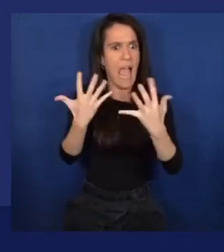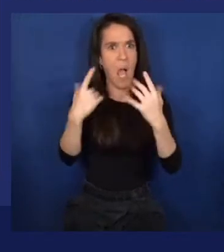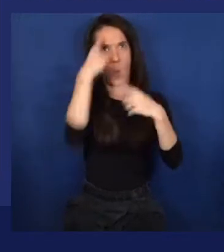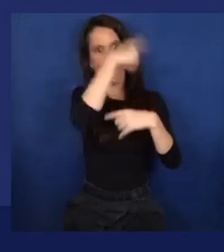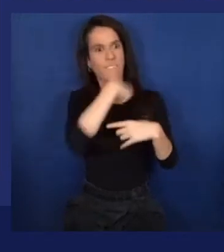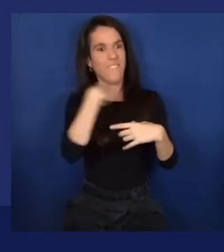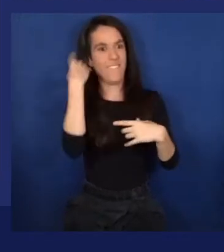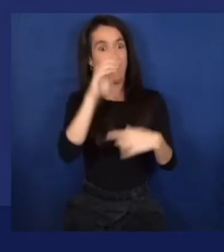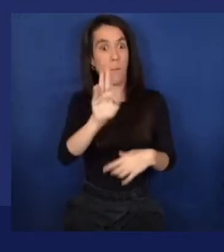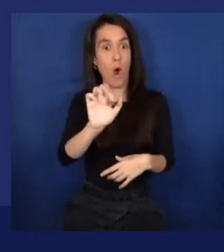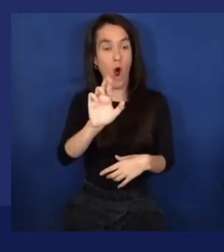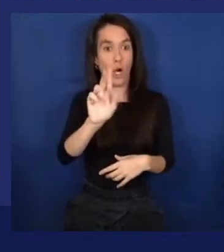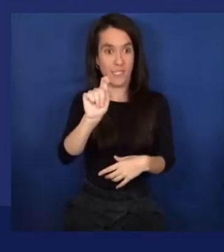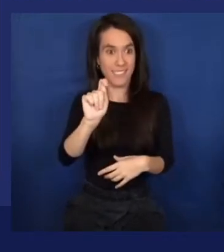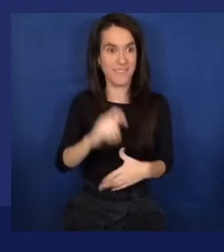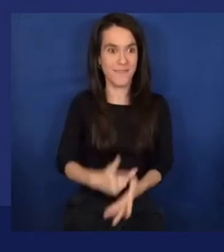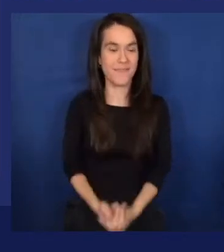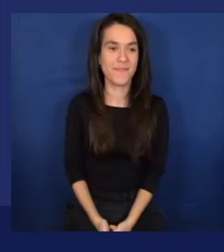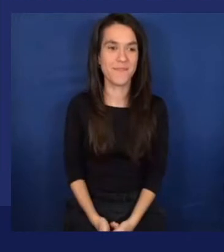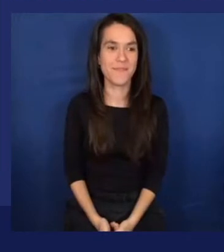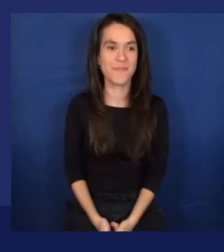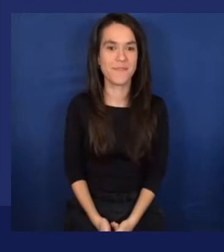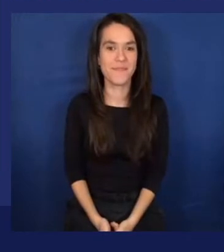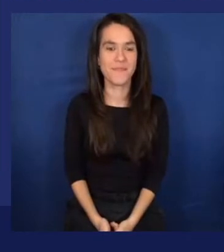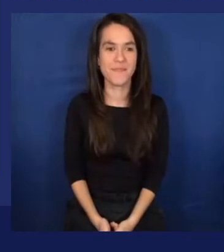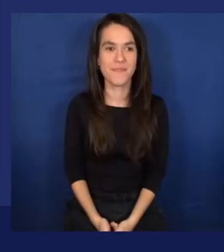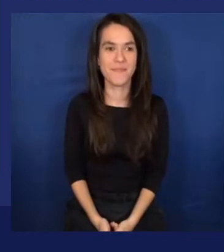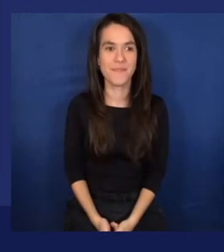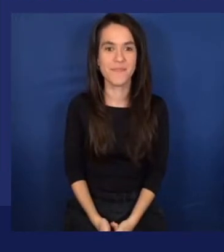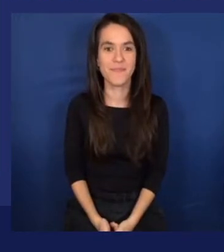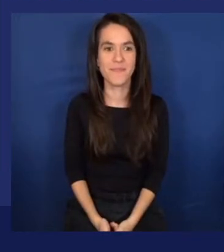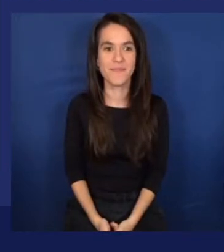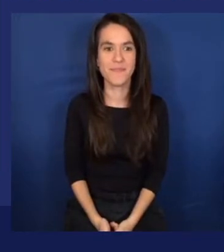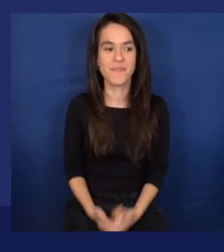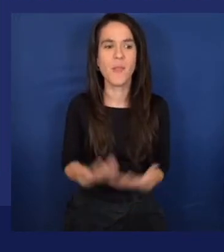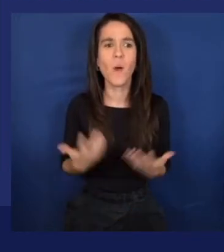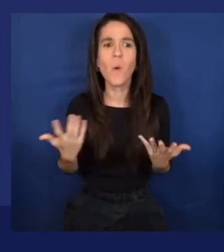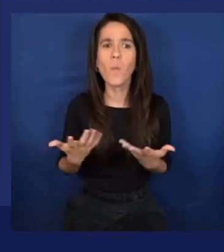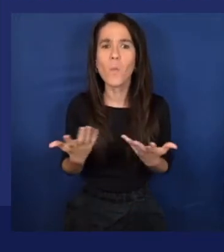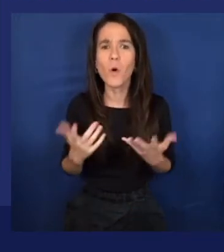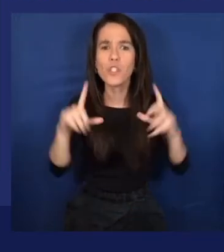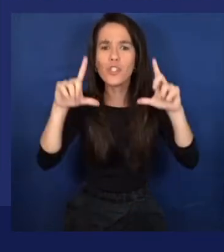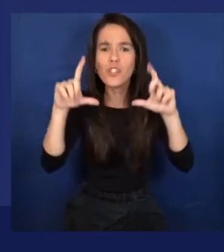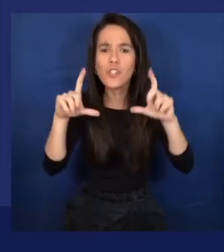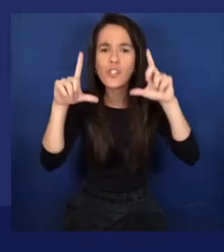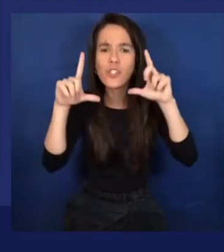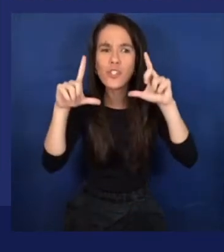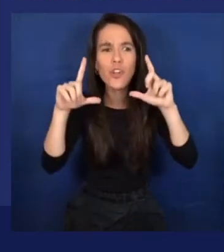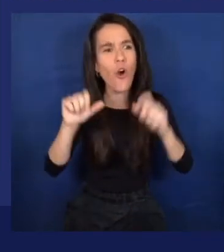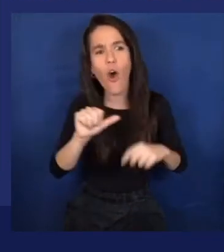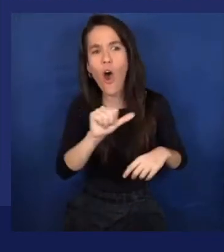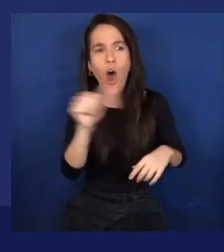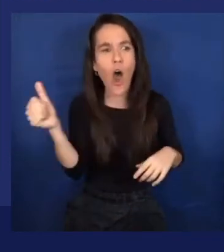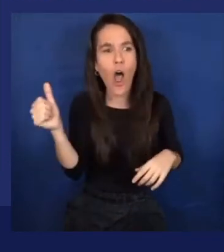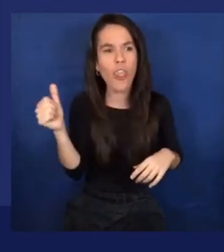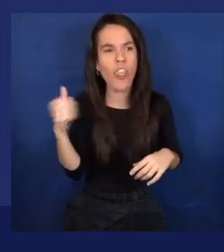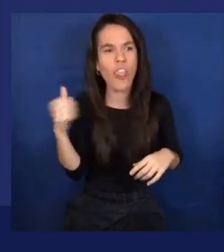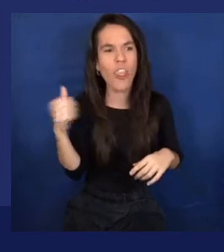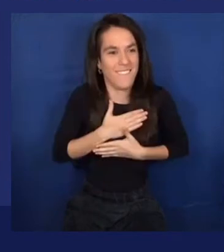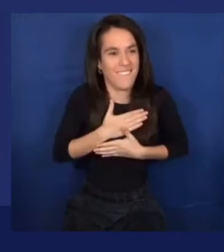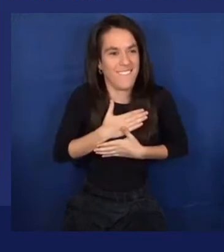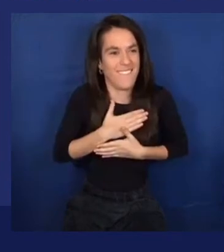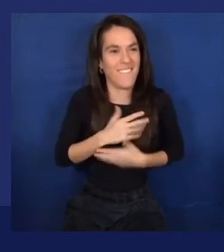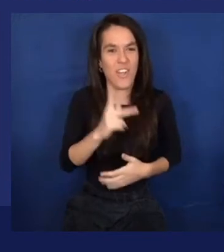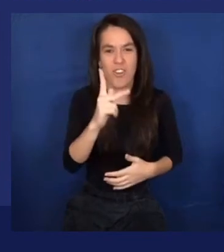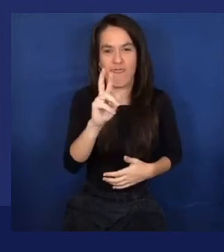which image do you want? I think I'm going to go with, of course, Krusty the Clown. All right. Good. Okay.